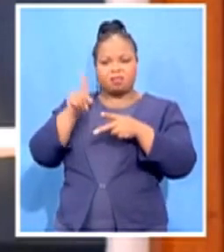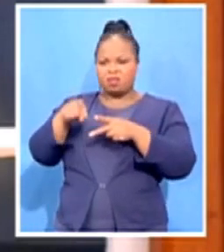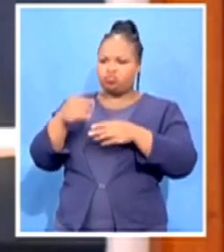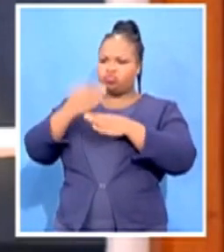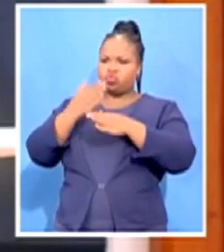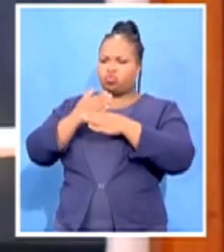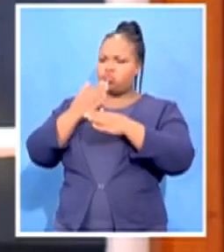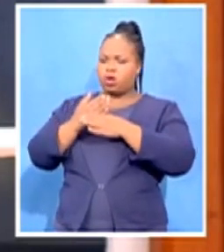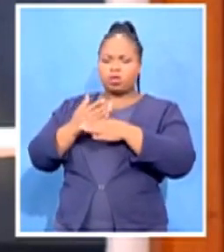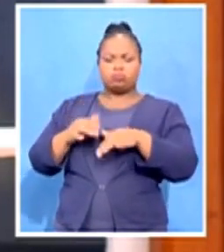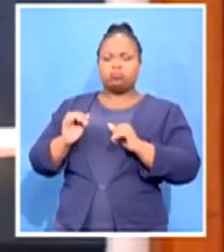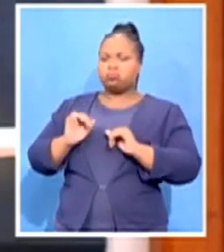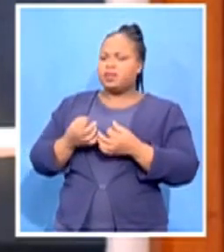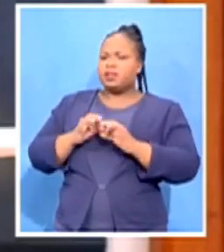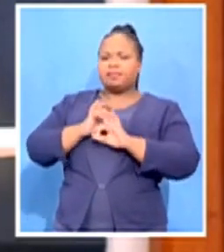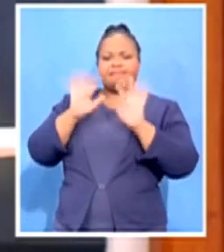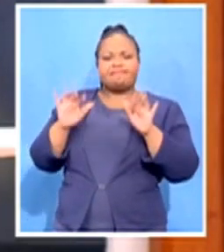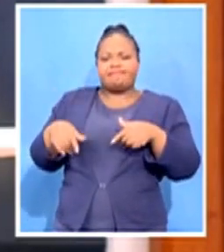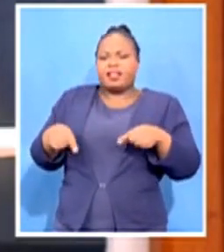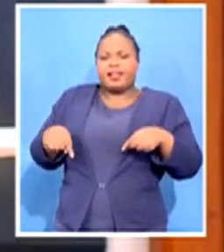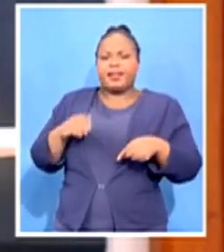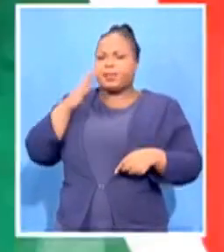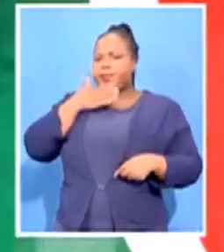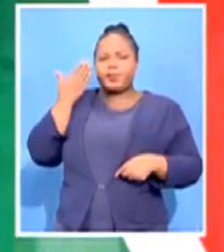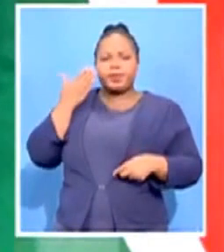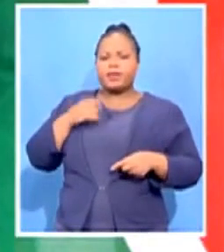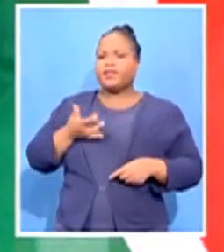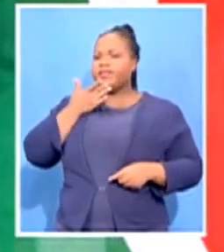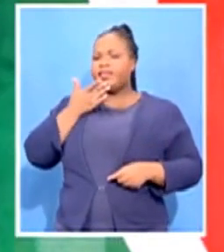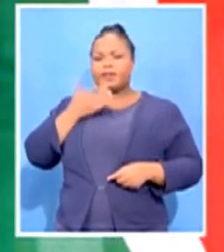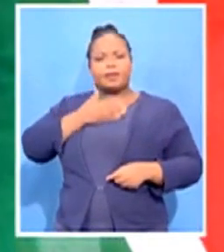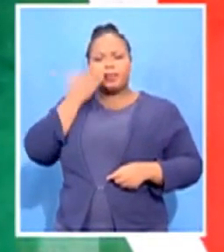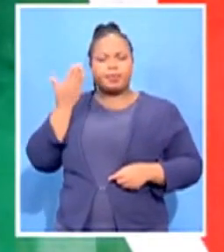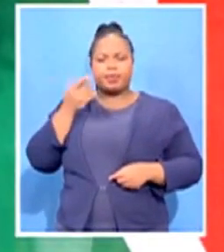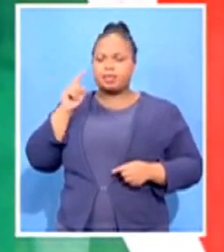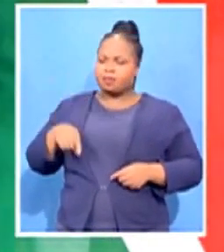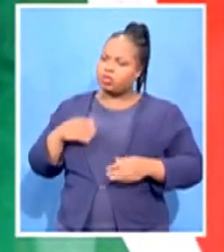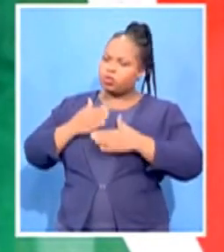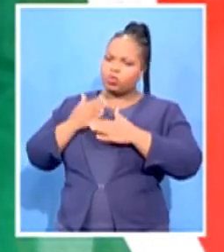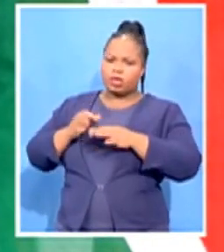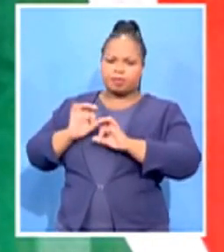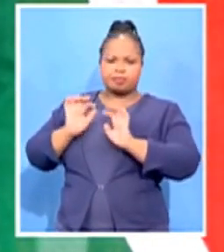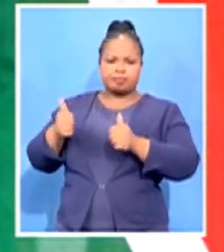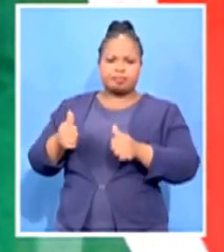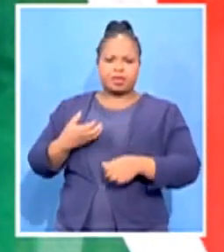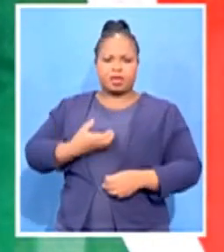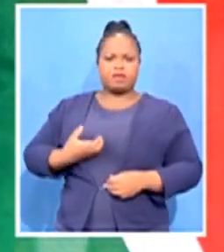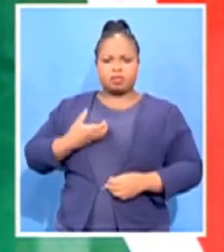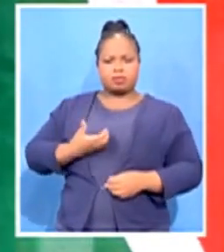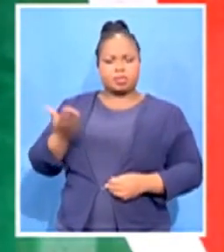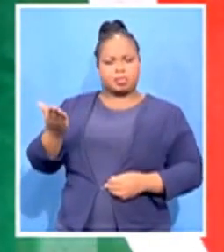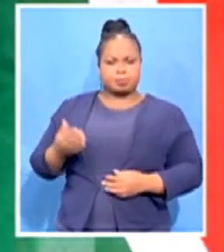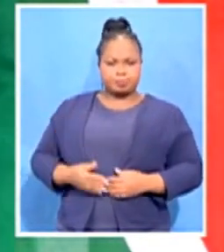any prejudice, and any form of interference. We must, for example, strengthen the anti-corruption bureau.